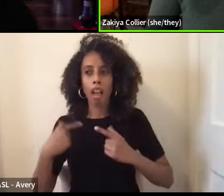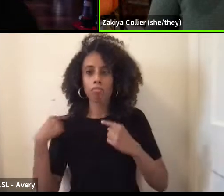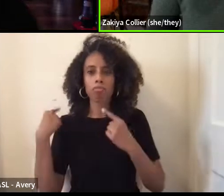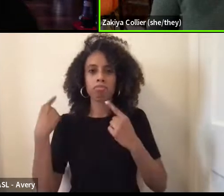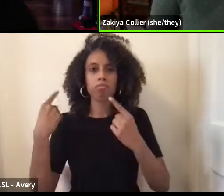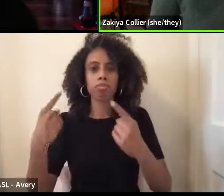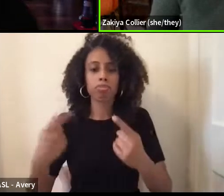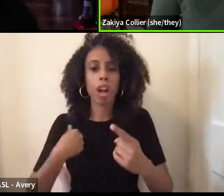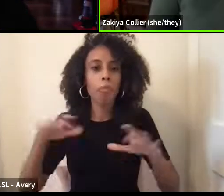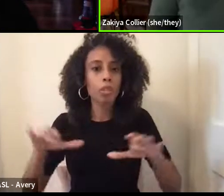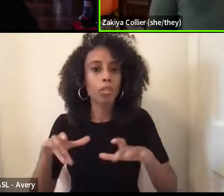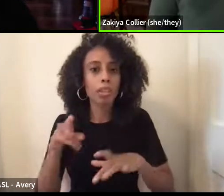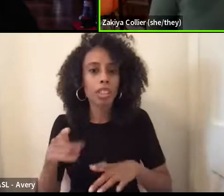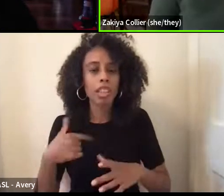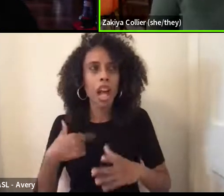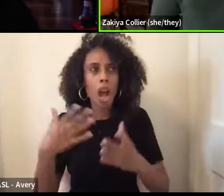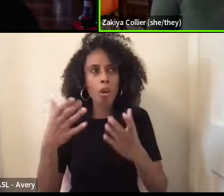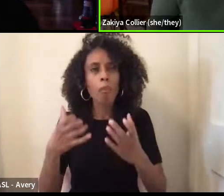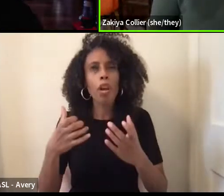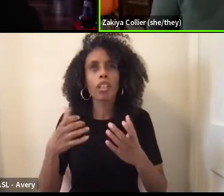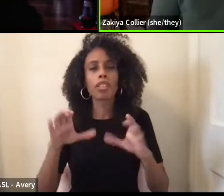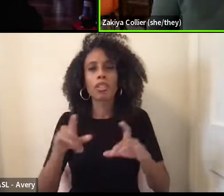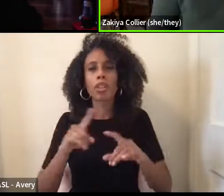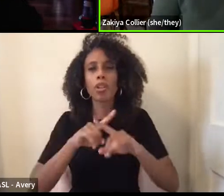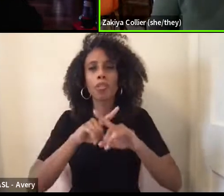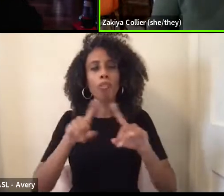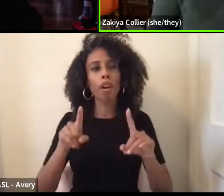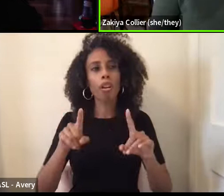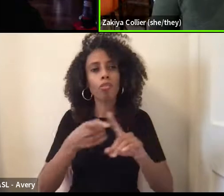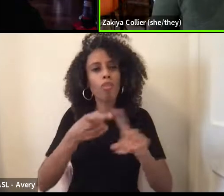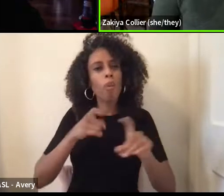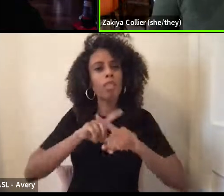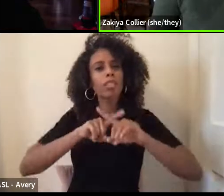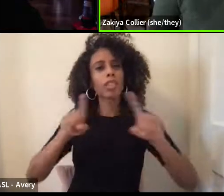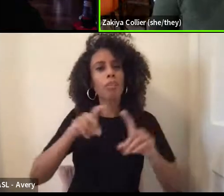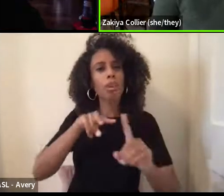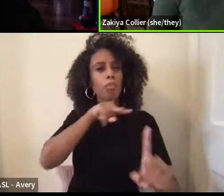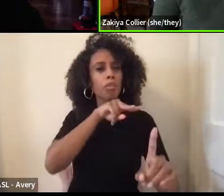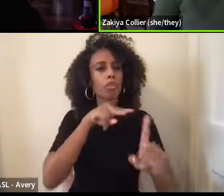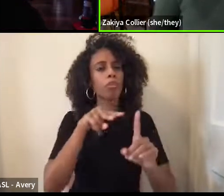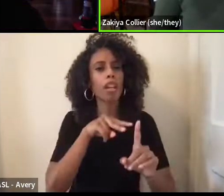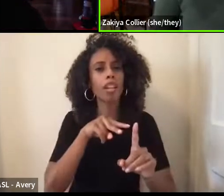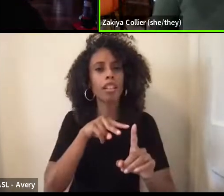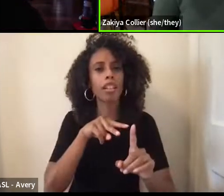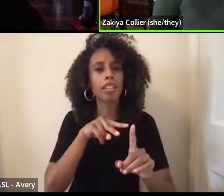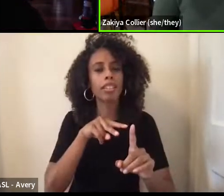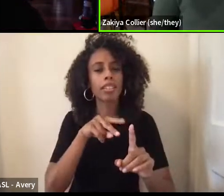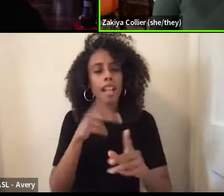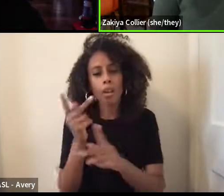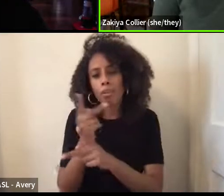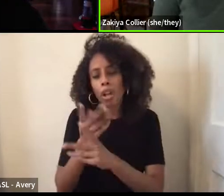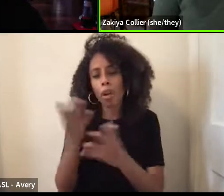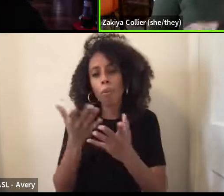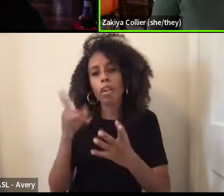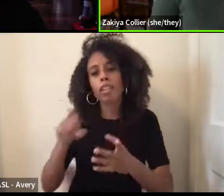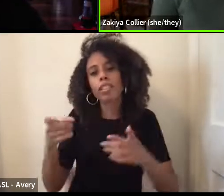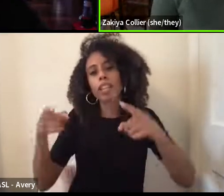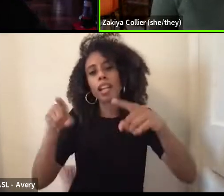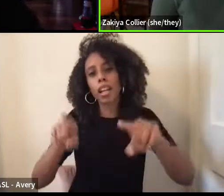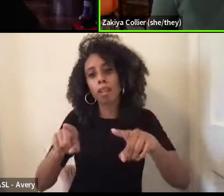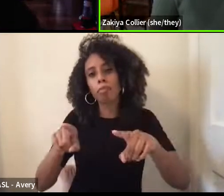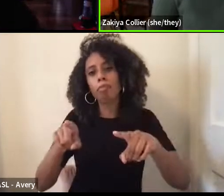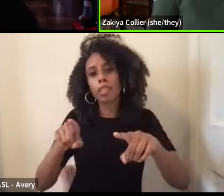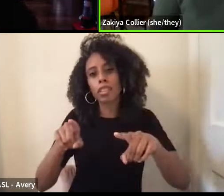I want to do it from the other side and like figure out what needs to happen on the